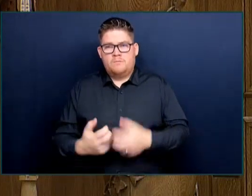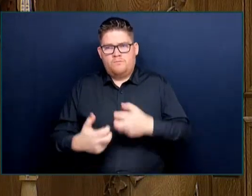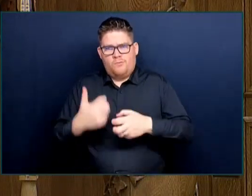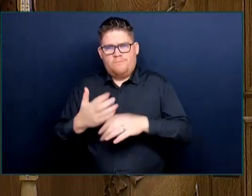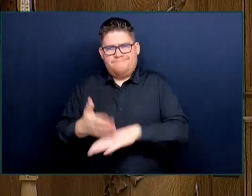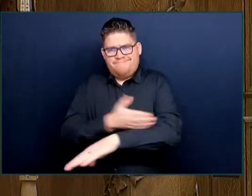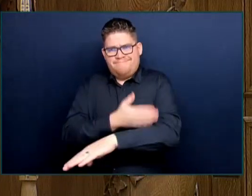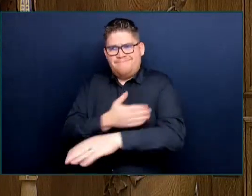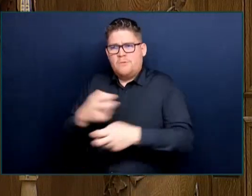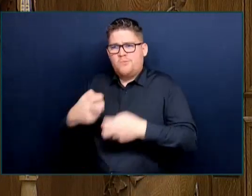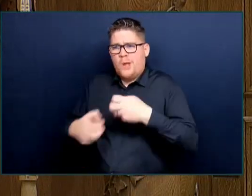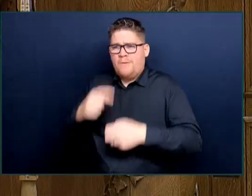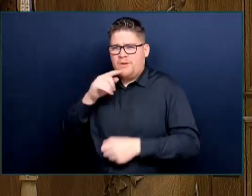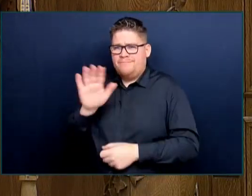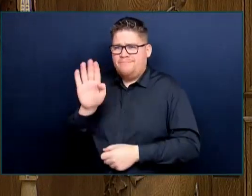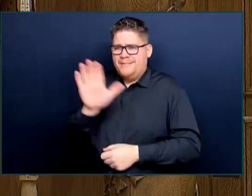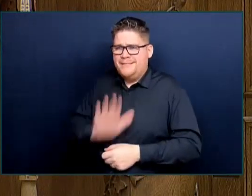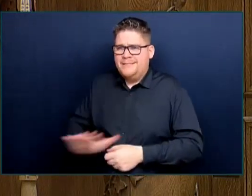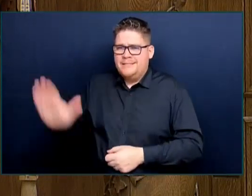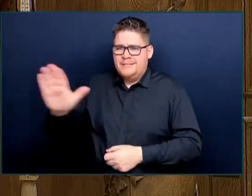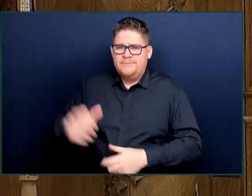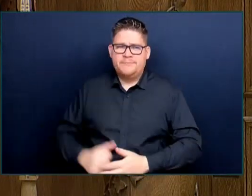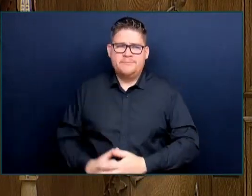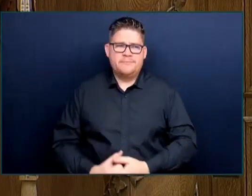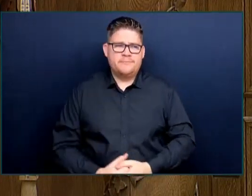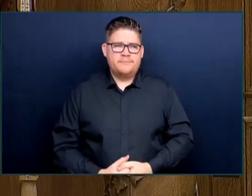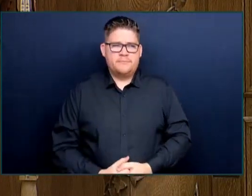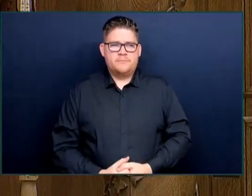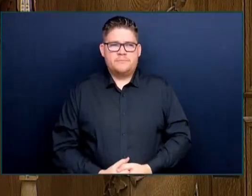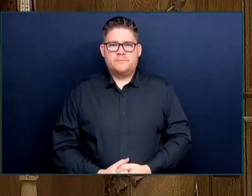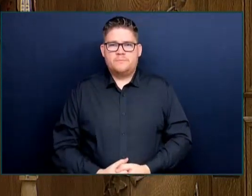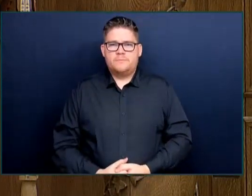Thank you so much, hon. Speaker.